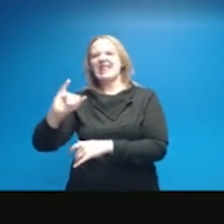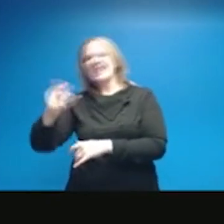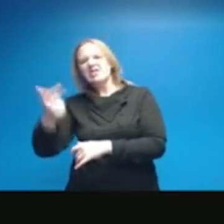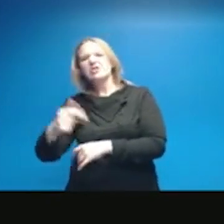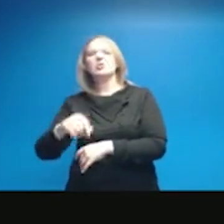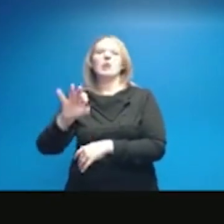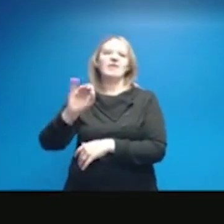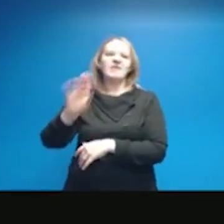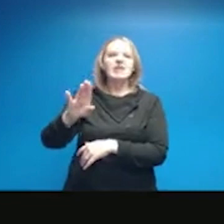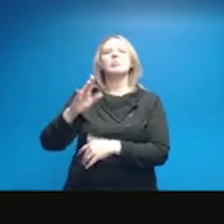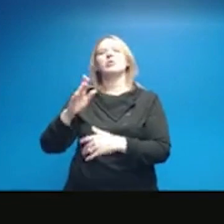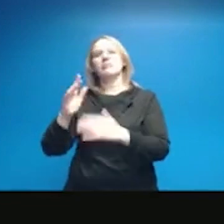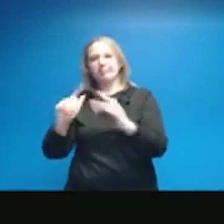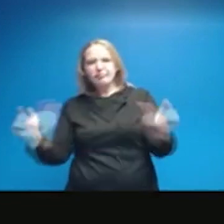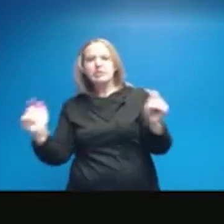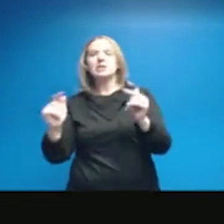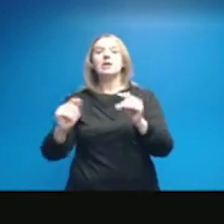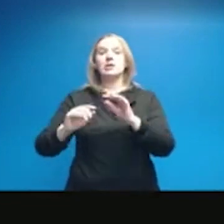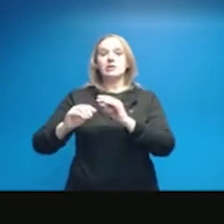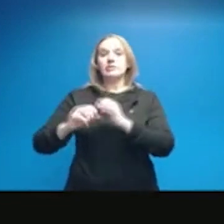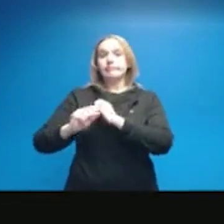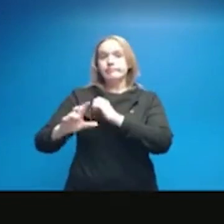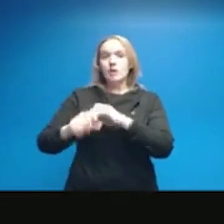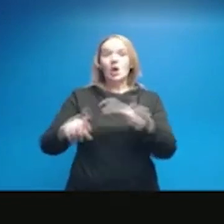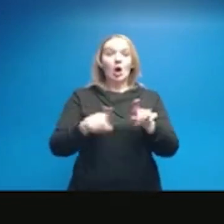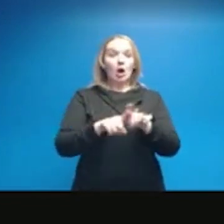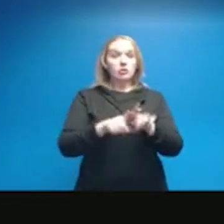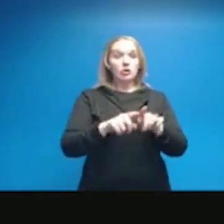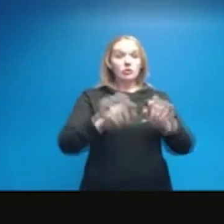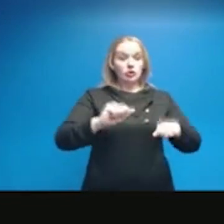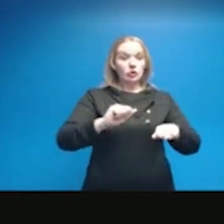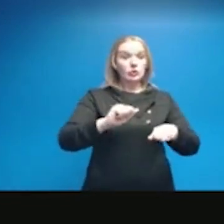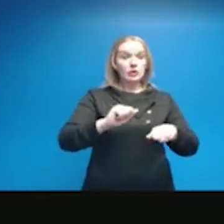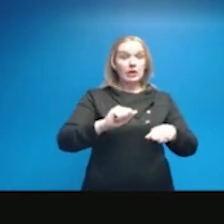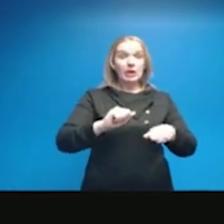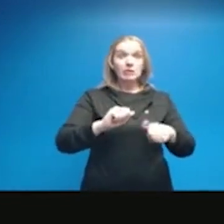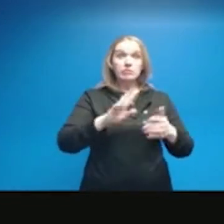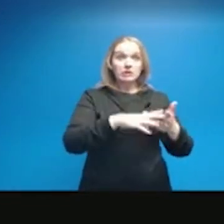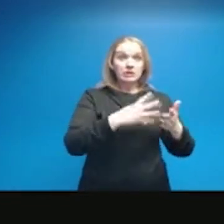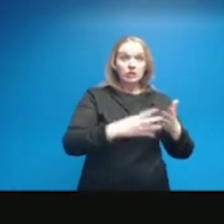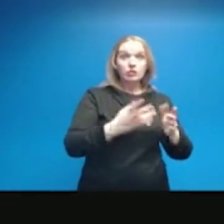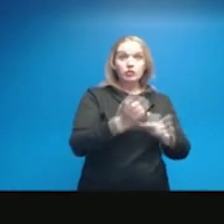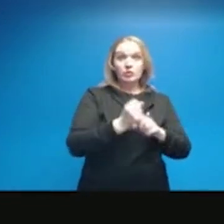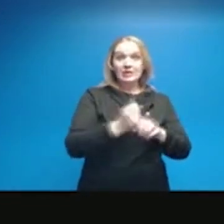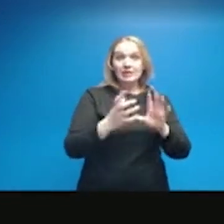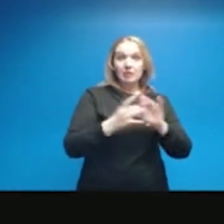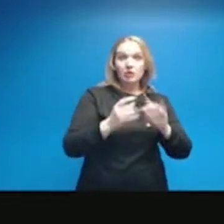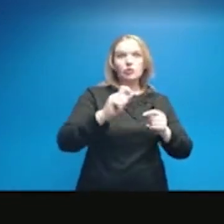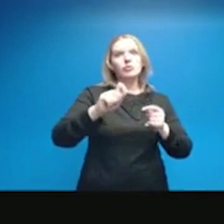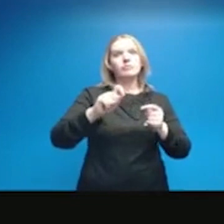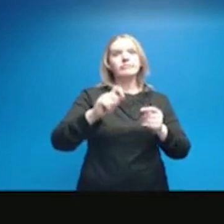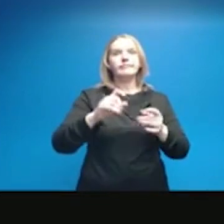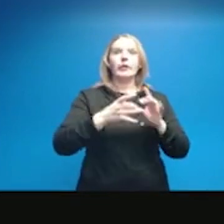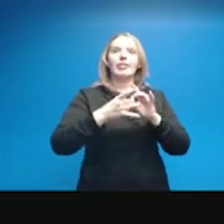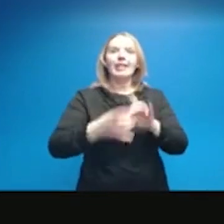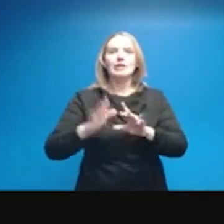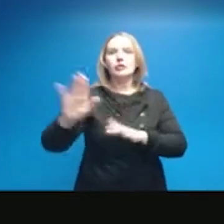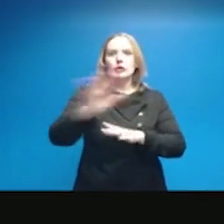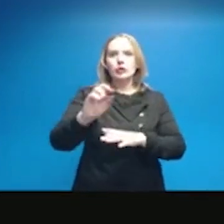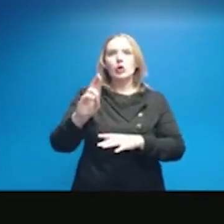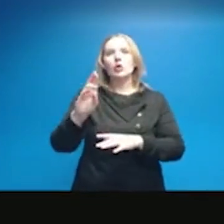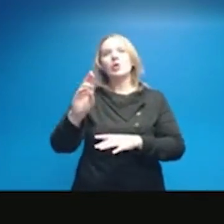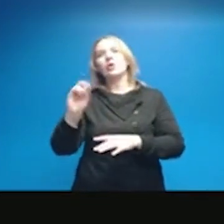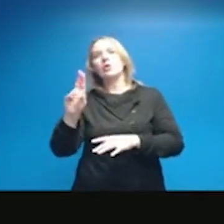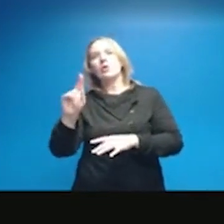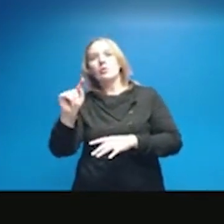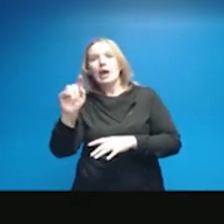people can get messages based upon the route or the whole system. We're just telling people that depending upon what happens